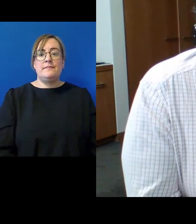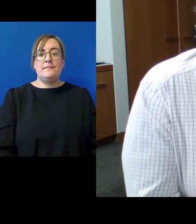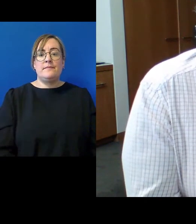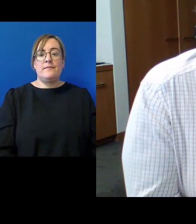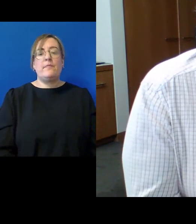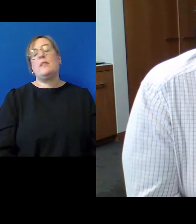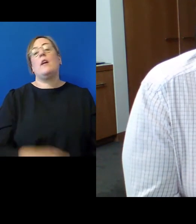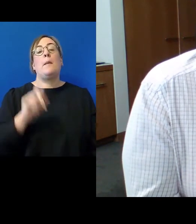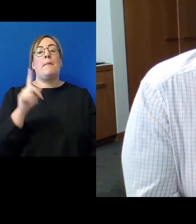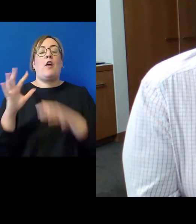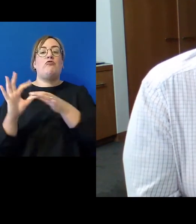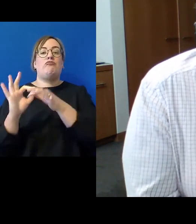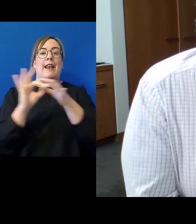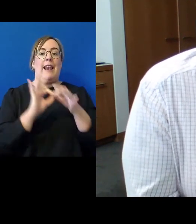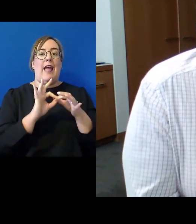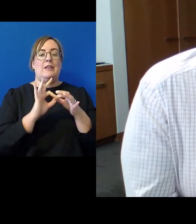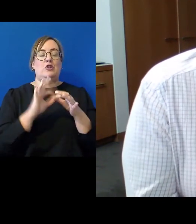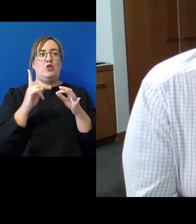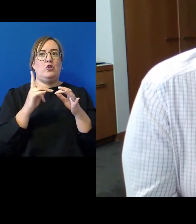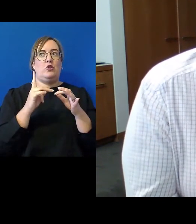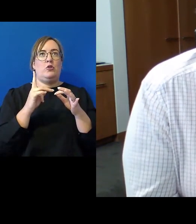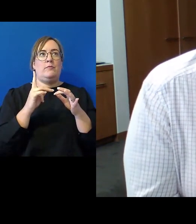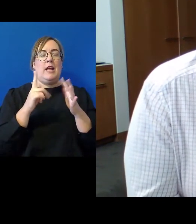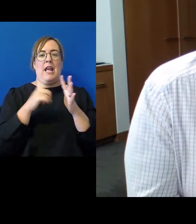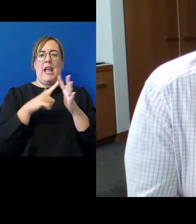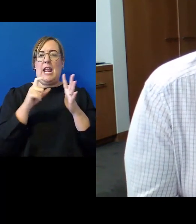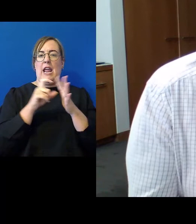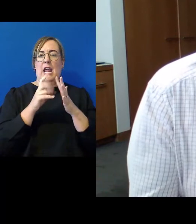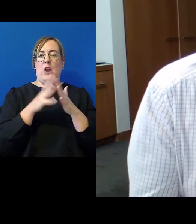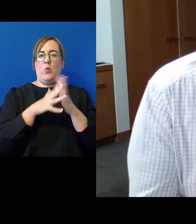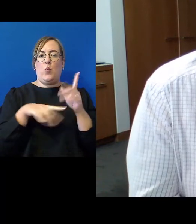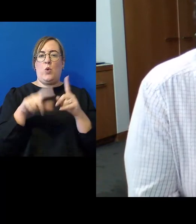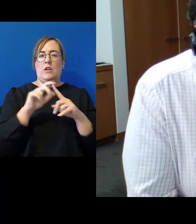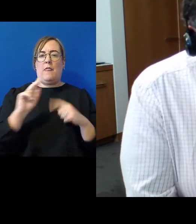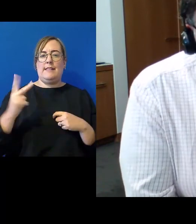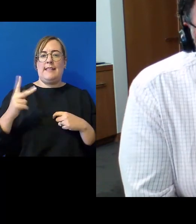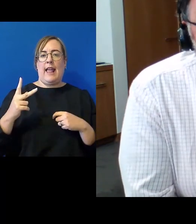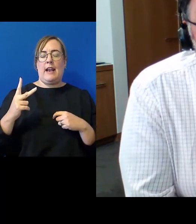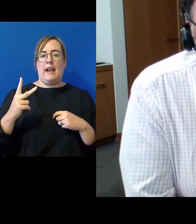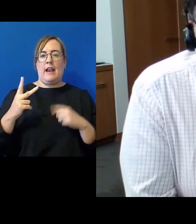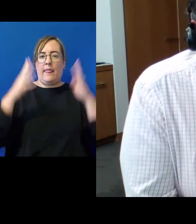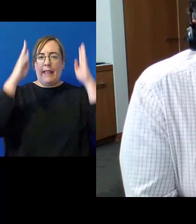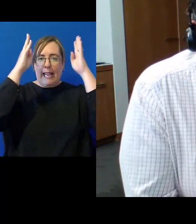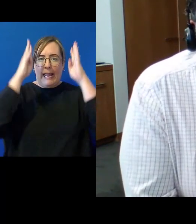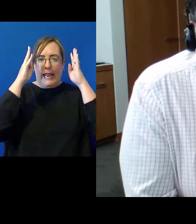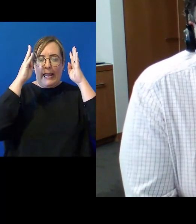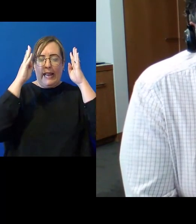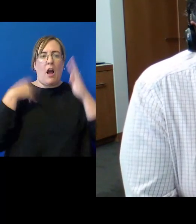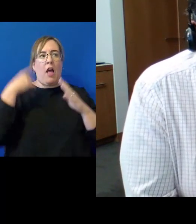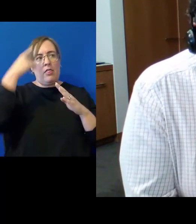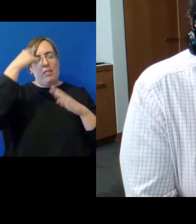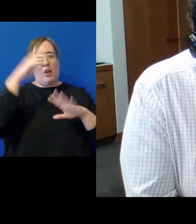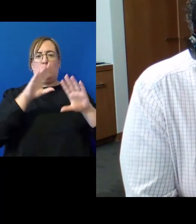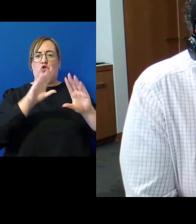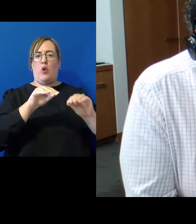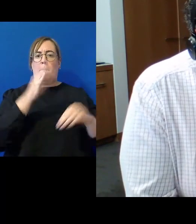but it related to the reign of Edward the second I think there must have been an act passed to stop French being spoken I